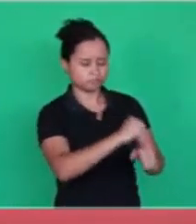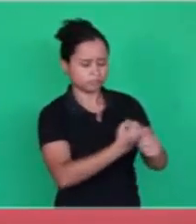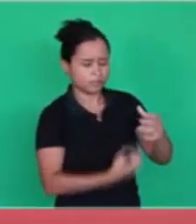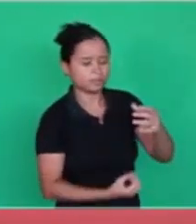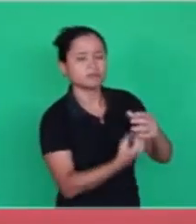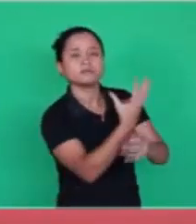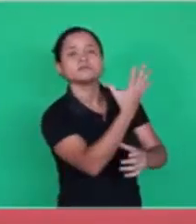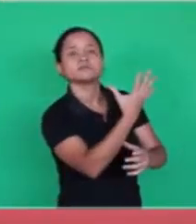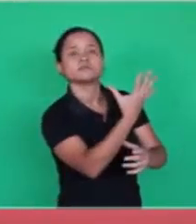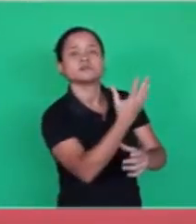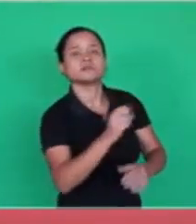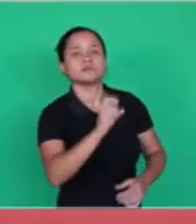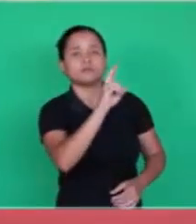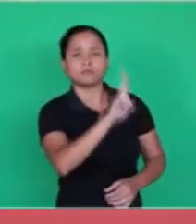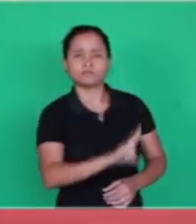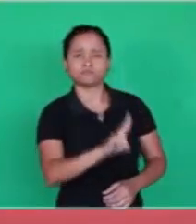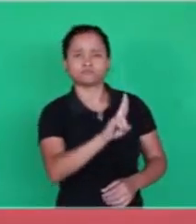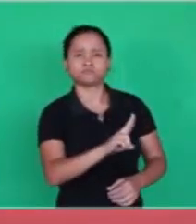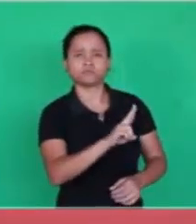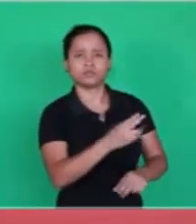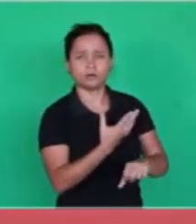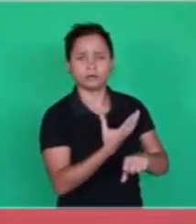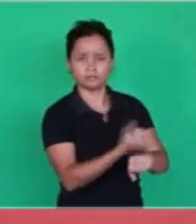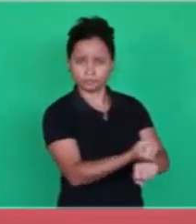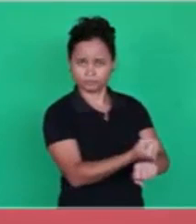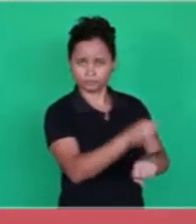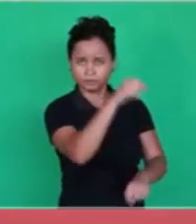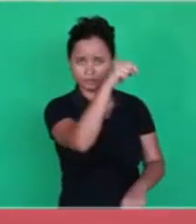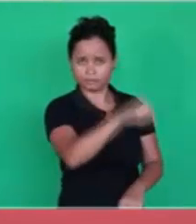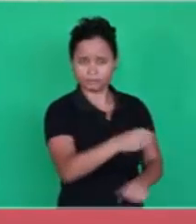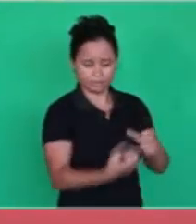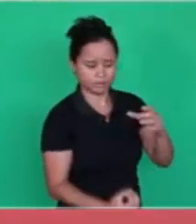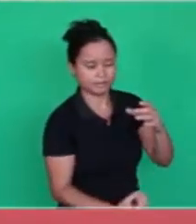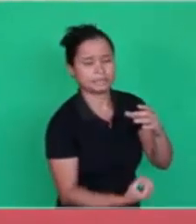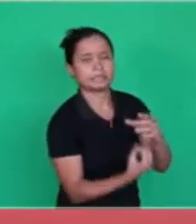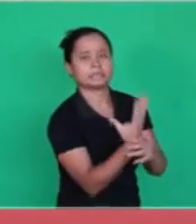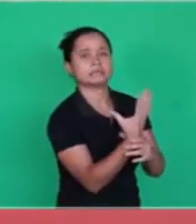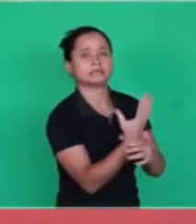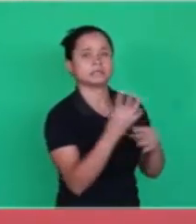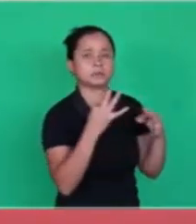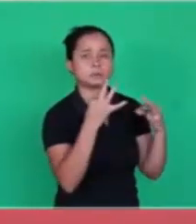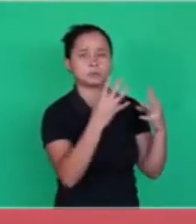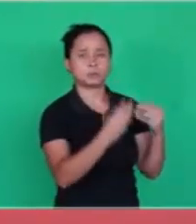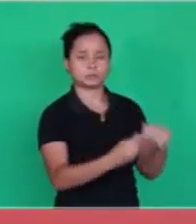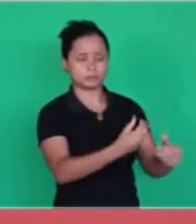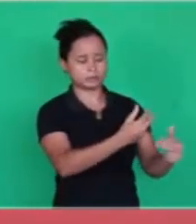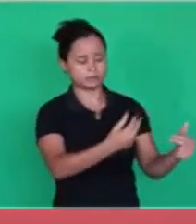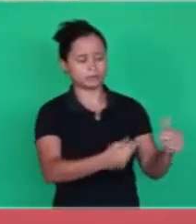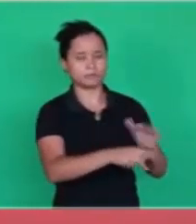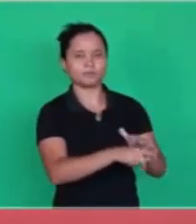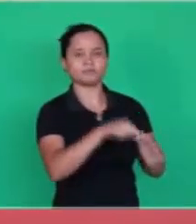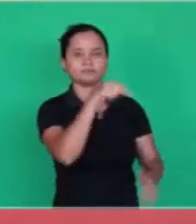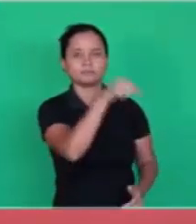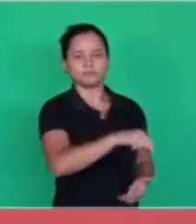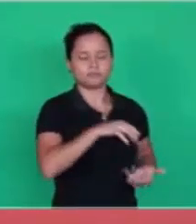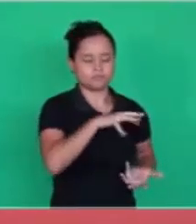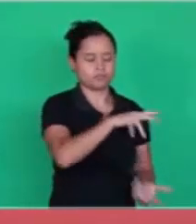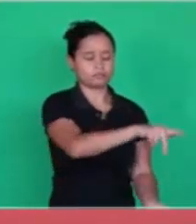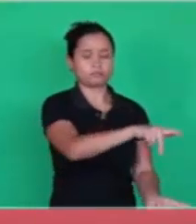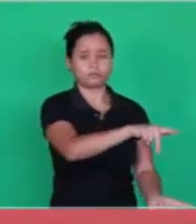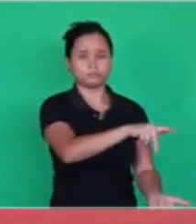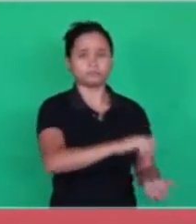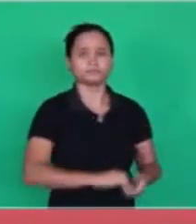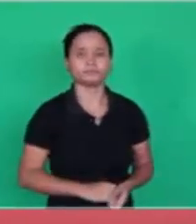he takes the matter to create everything in the creative work. So the world,